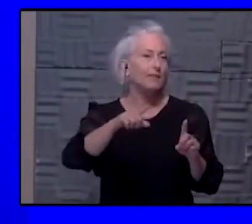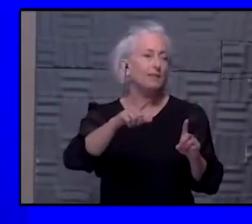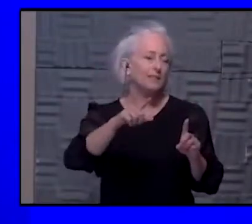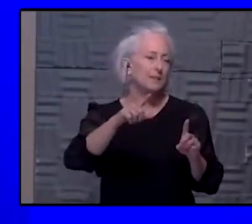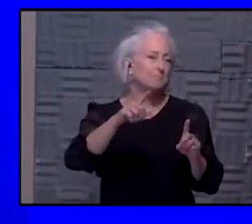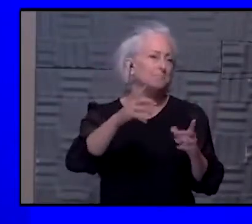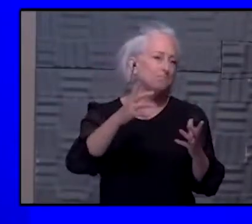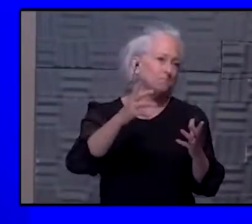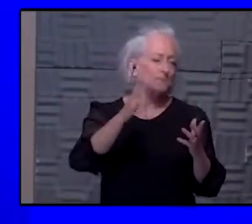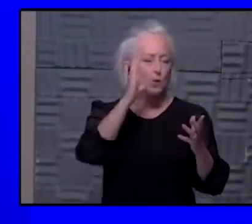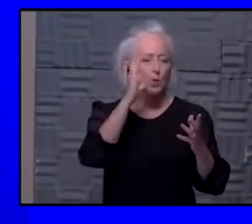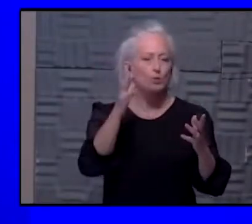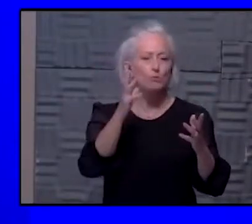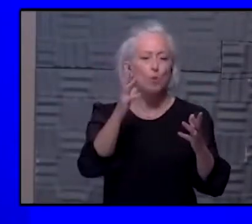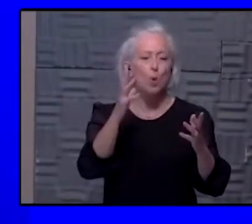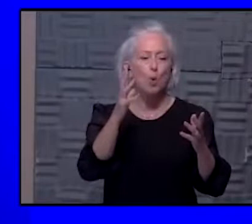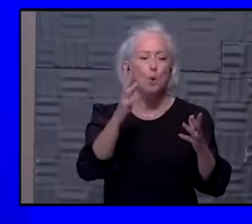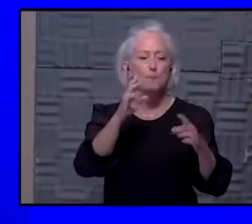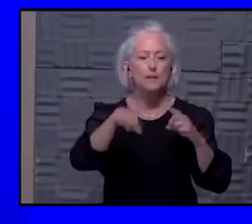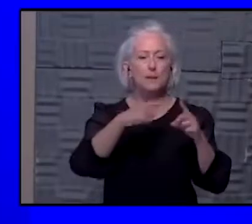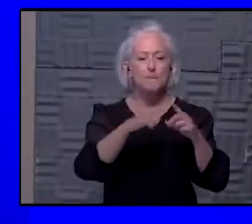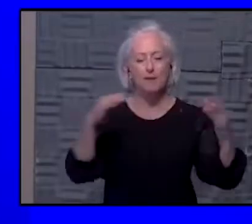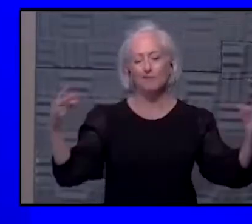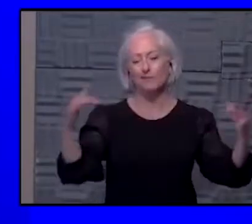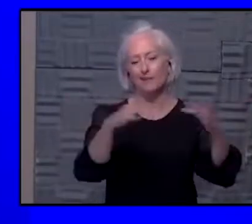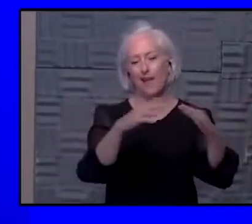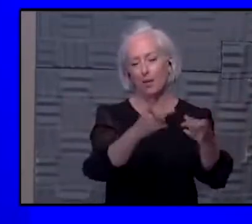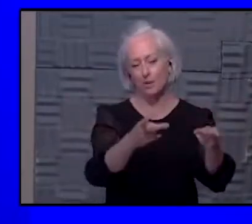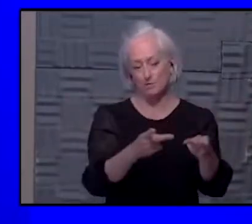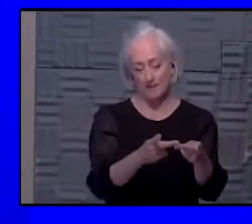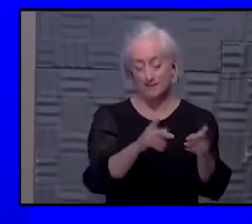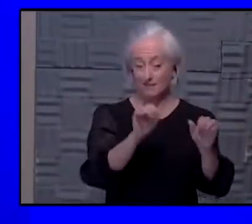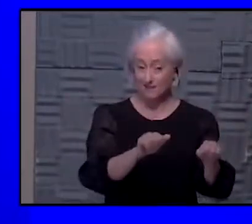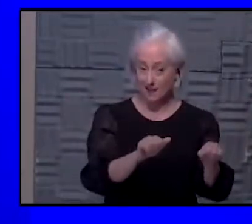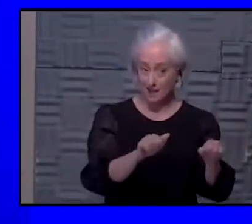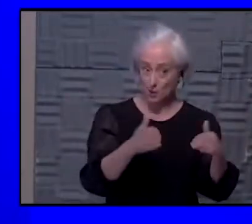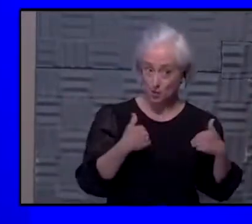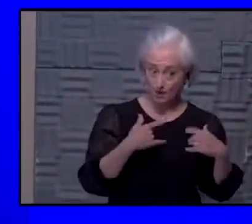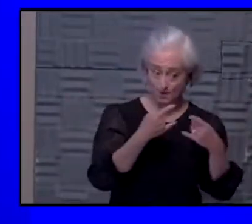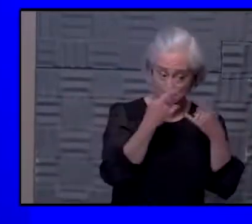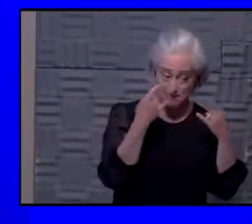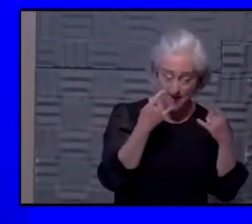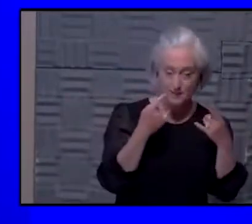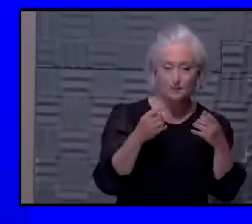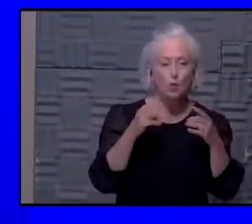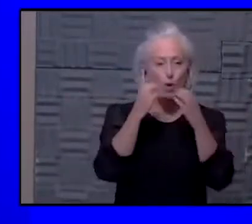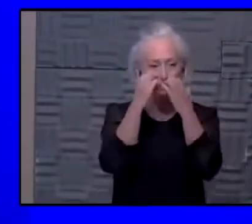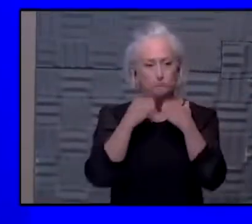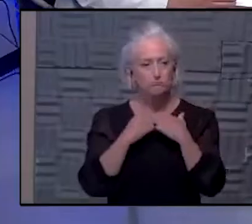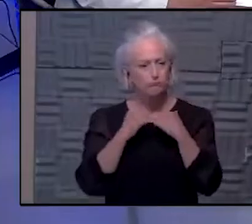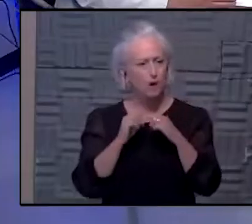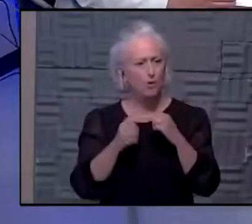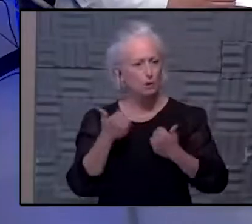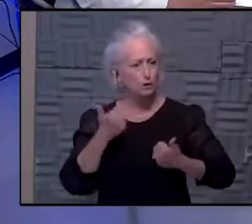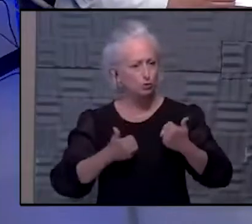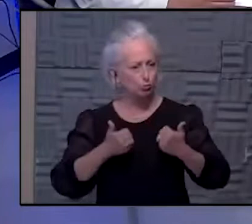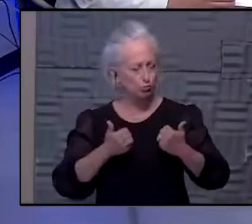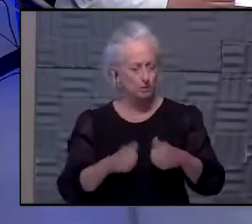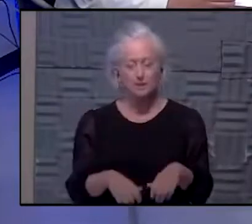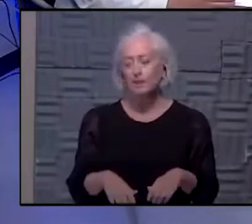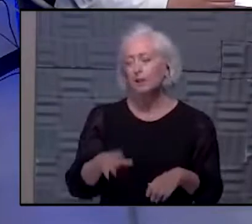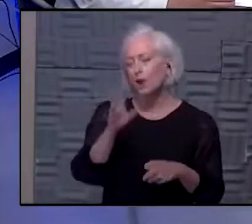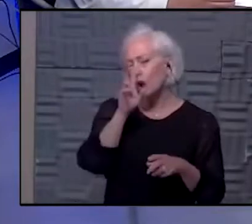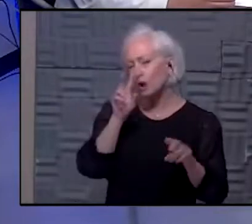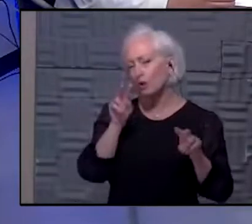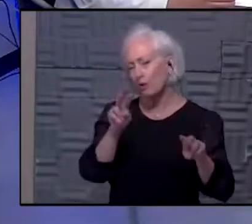of kind of gathering places outdoors. And can you wear your mask or can you keep it off? So looking forward to hearing that. There are reports